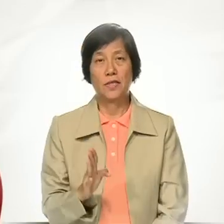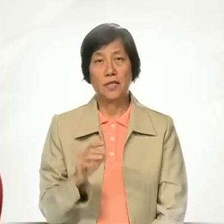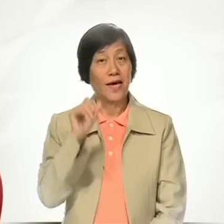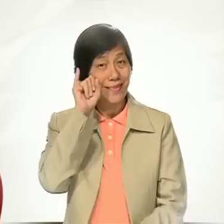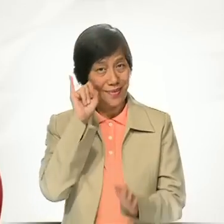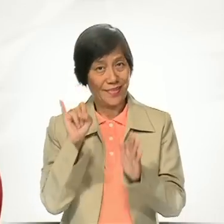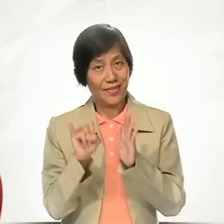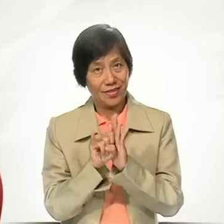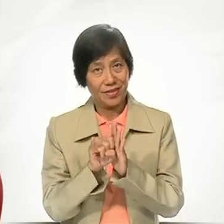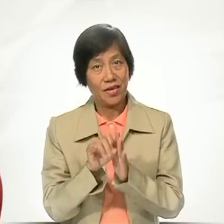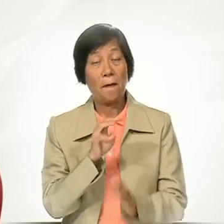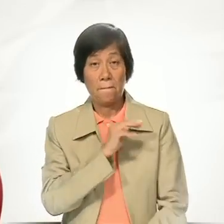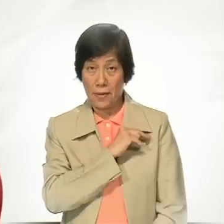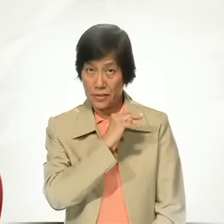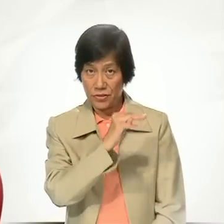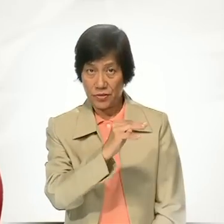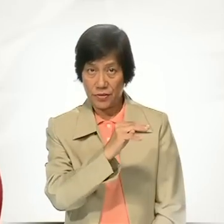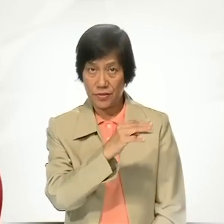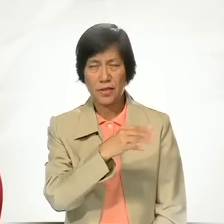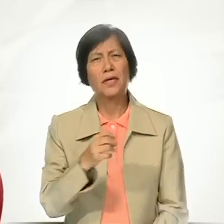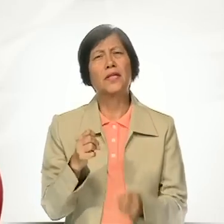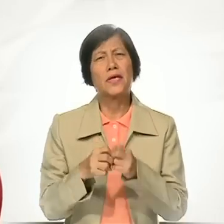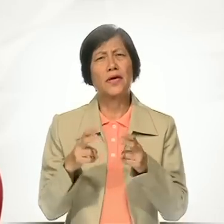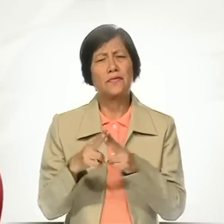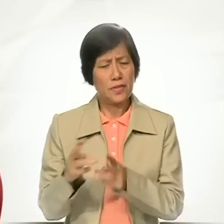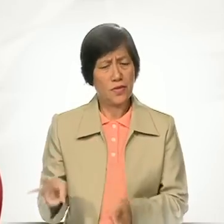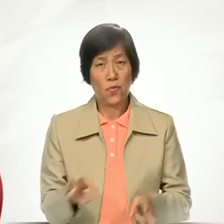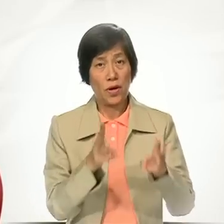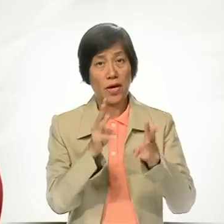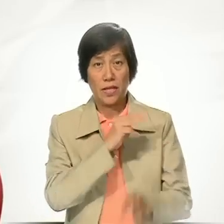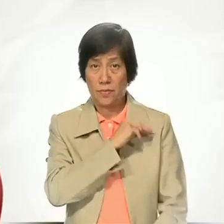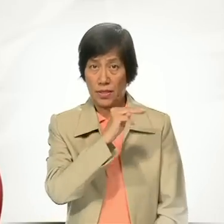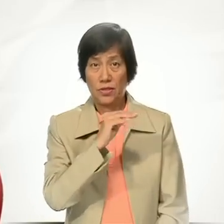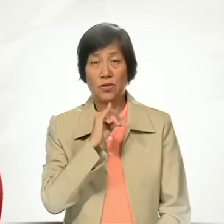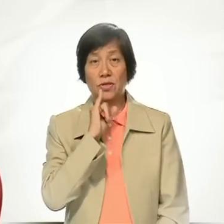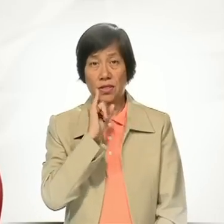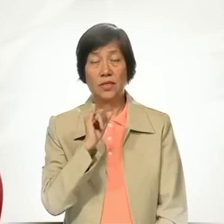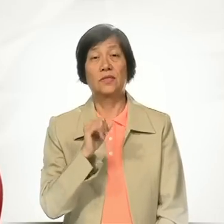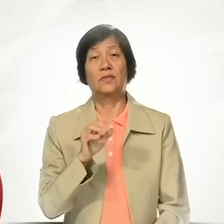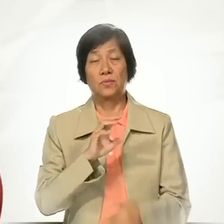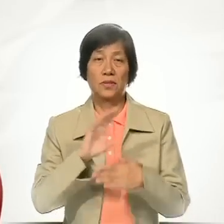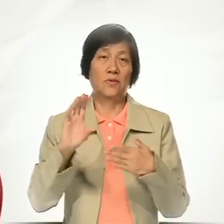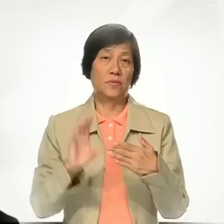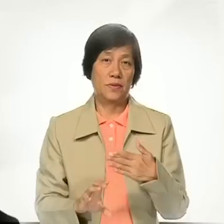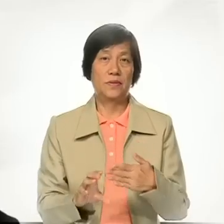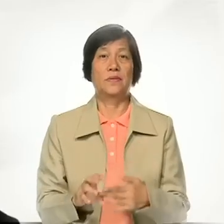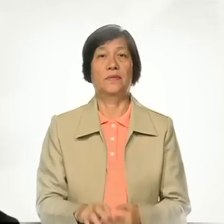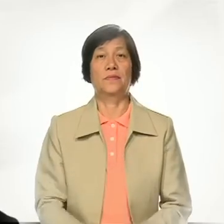Identity, mission, and even the way the mission is to be fulfilled.